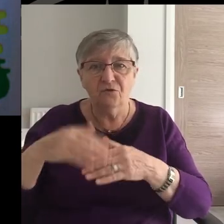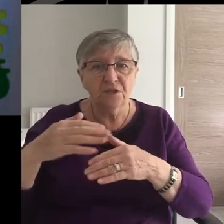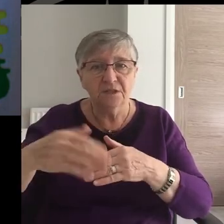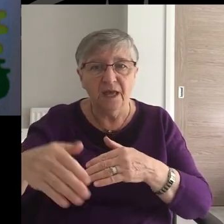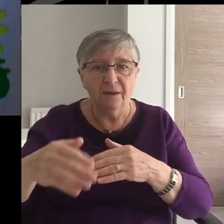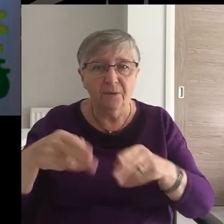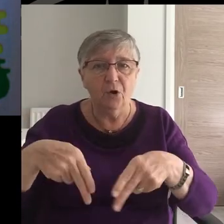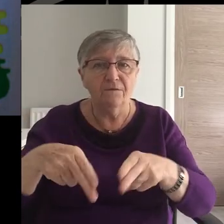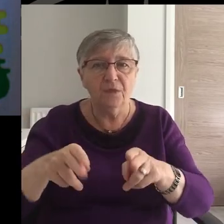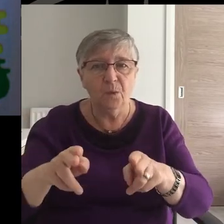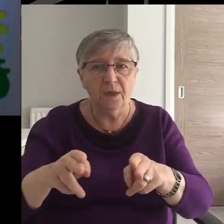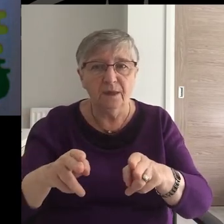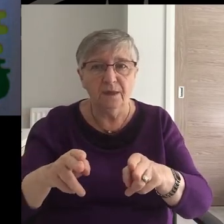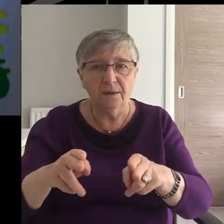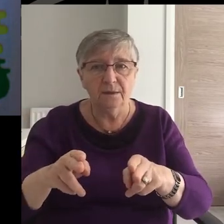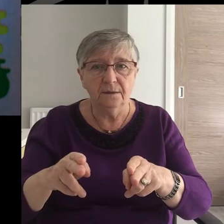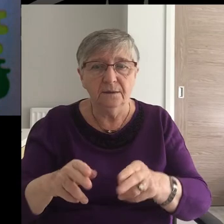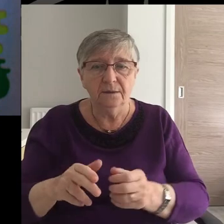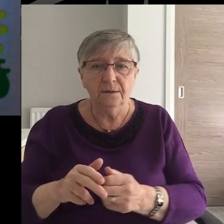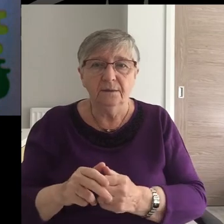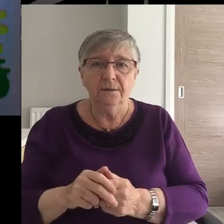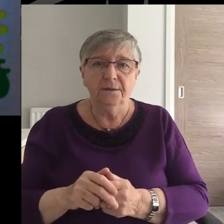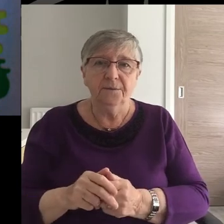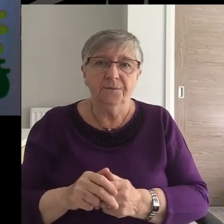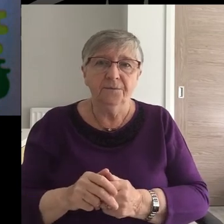every step of the way.